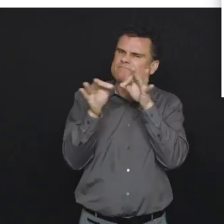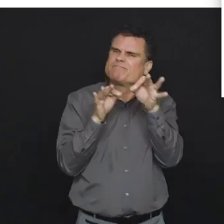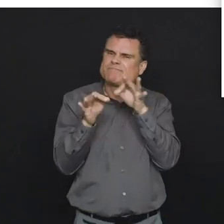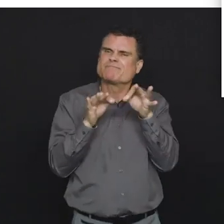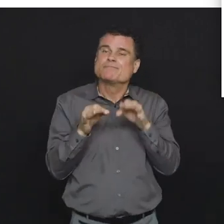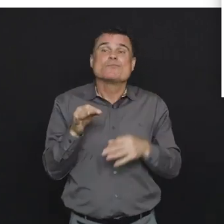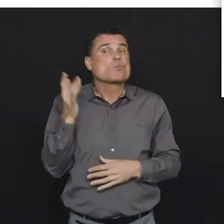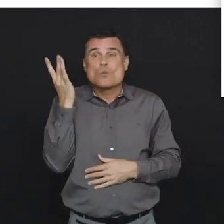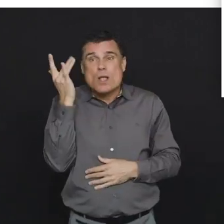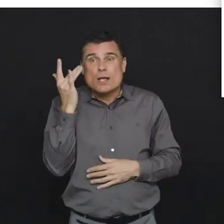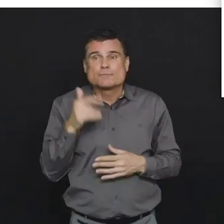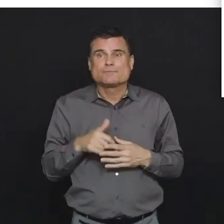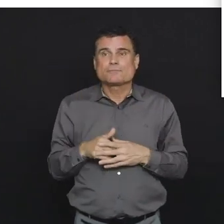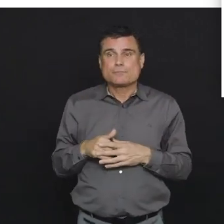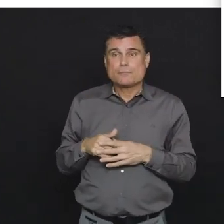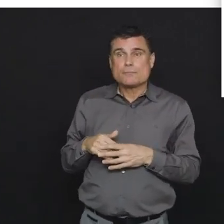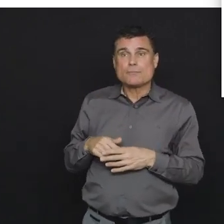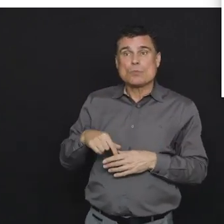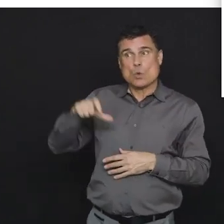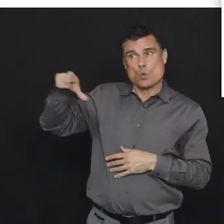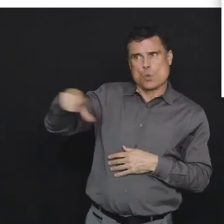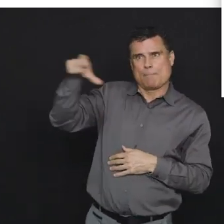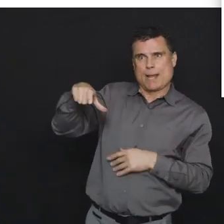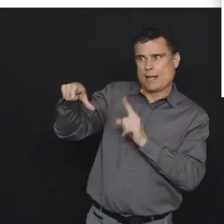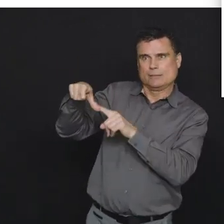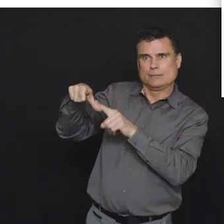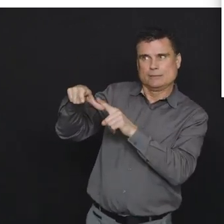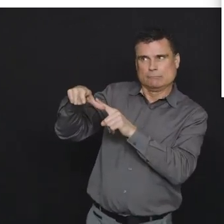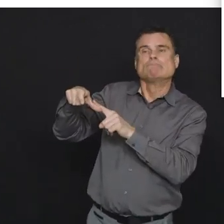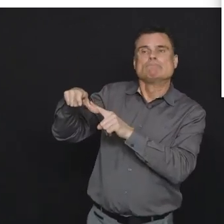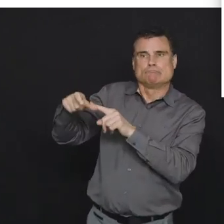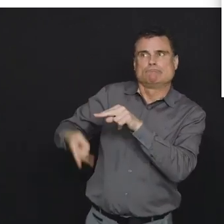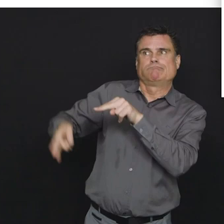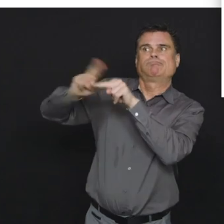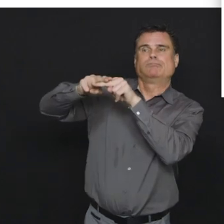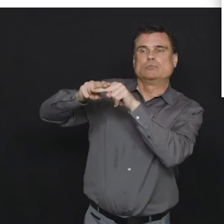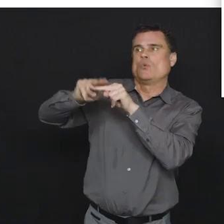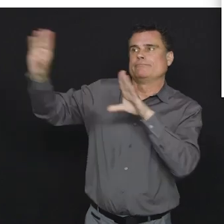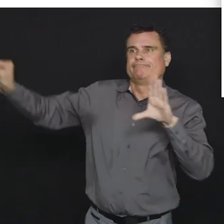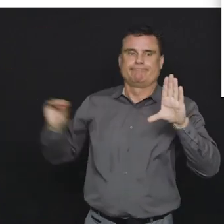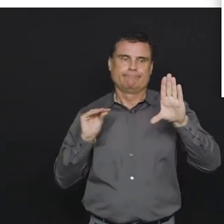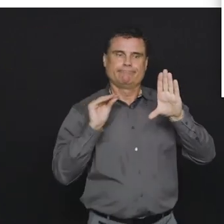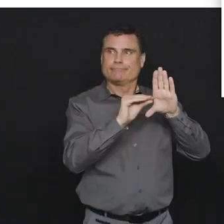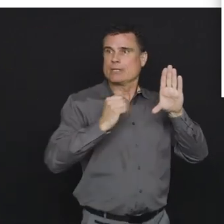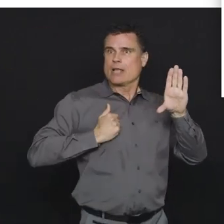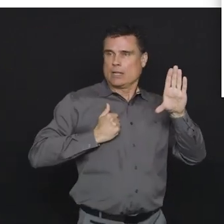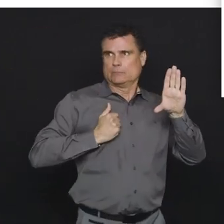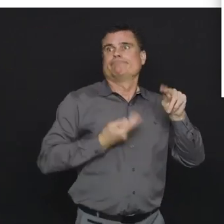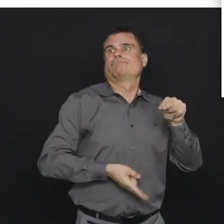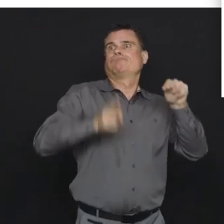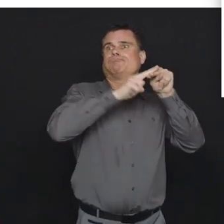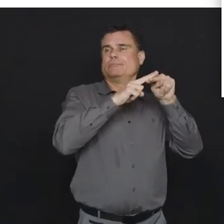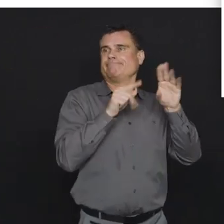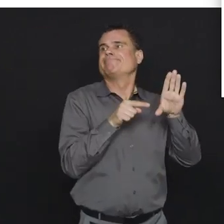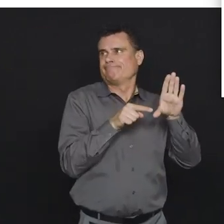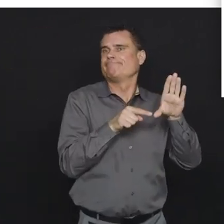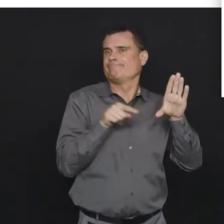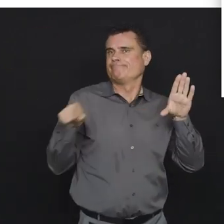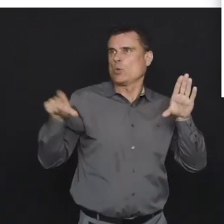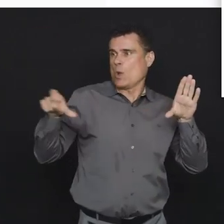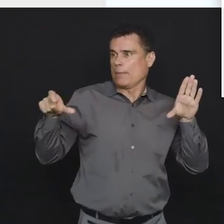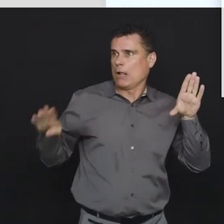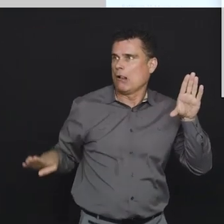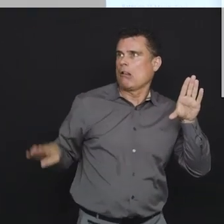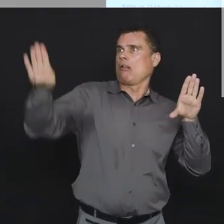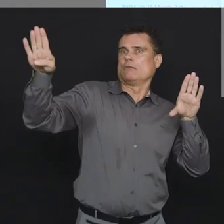because of the inclusion of a number of probable cases in Quebec that added to the total quite